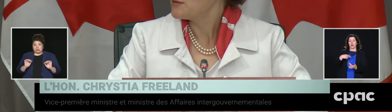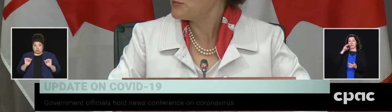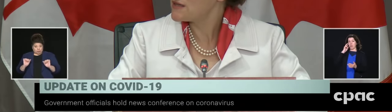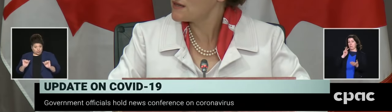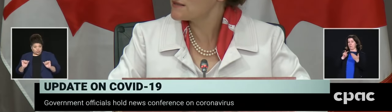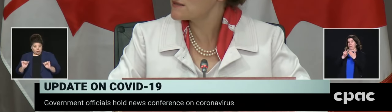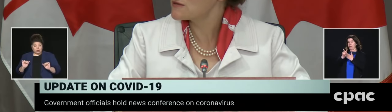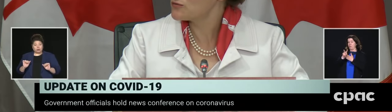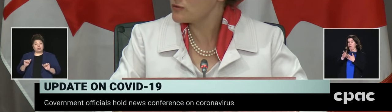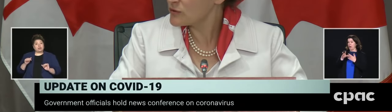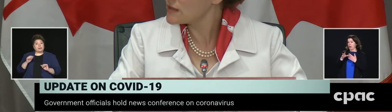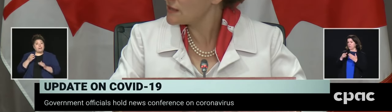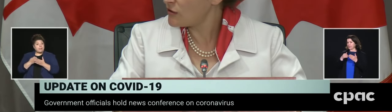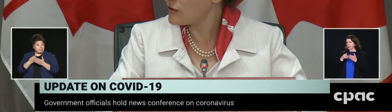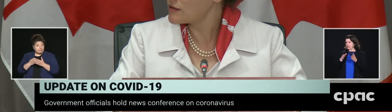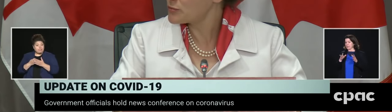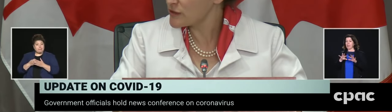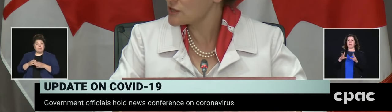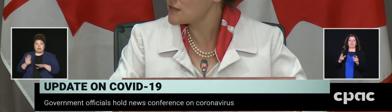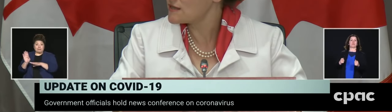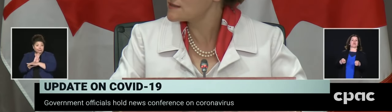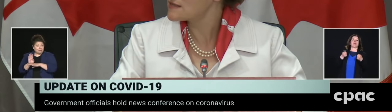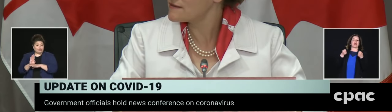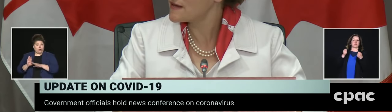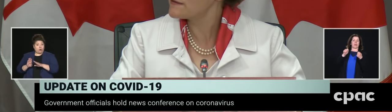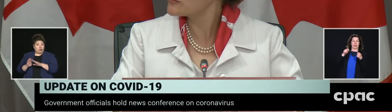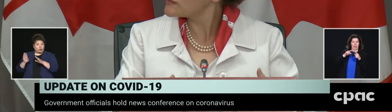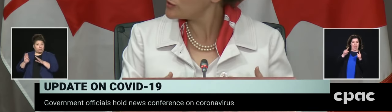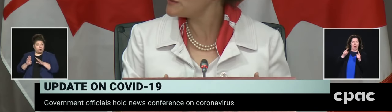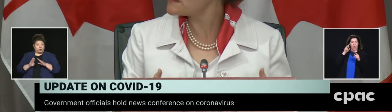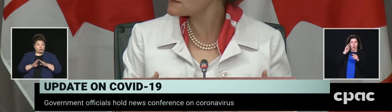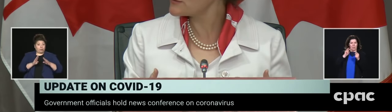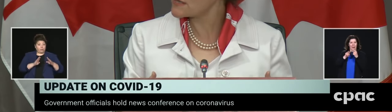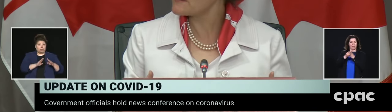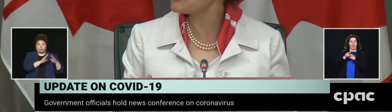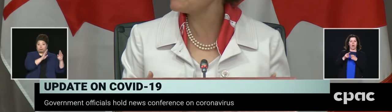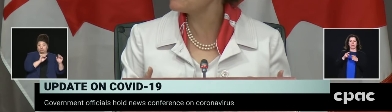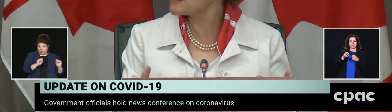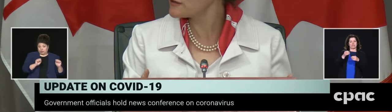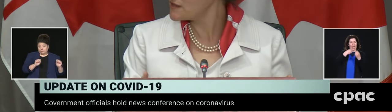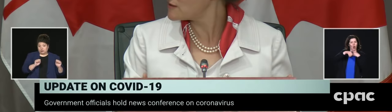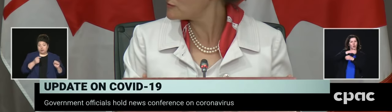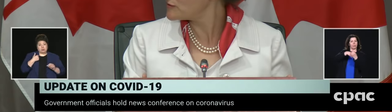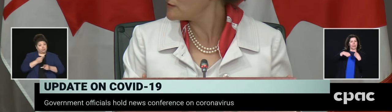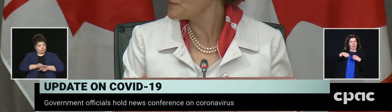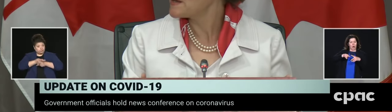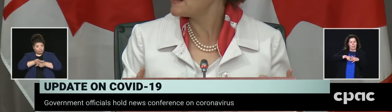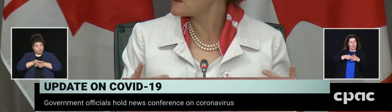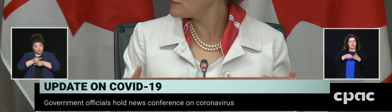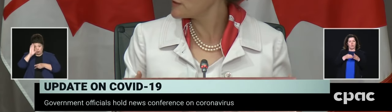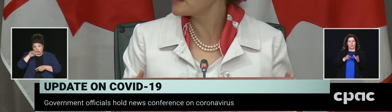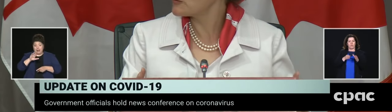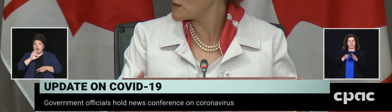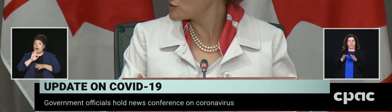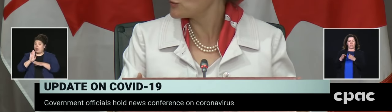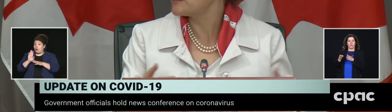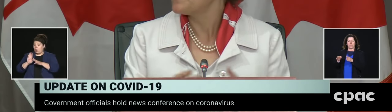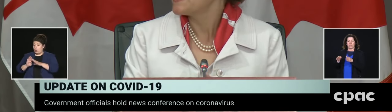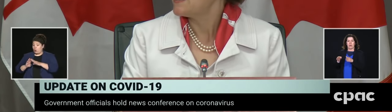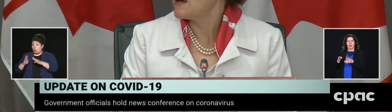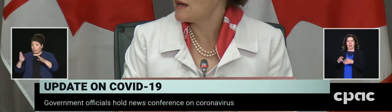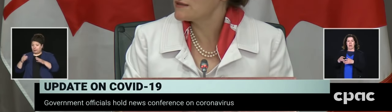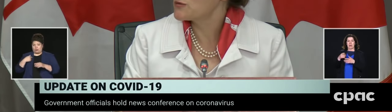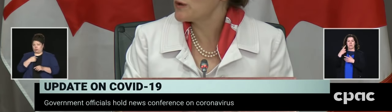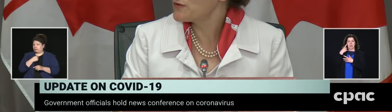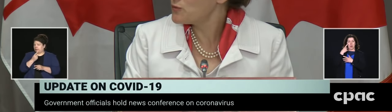because we really all appreciate that the reopening is going to have to be very careful and very gradual.